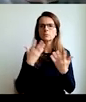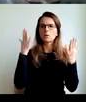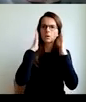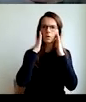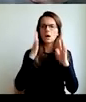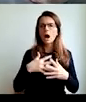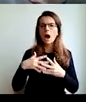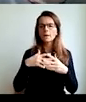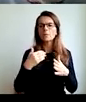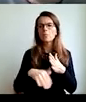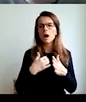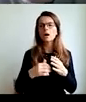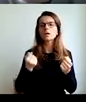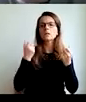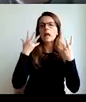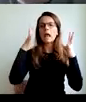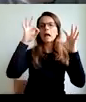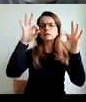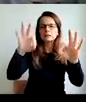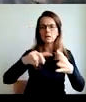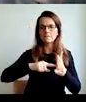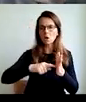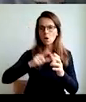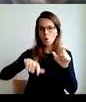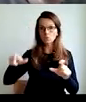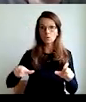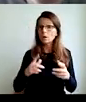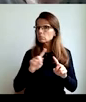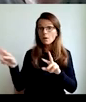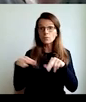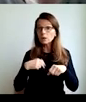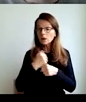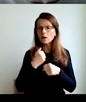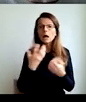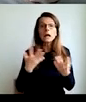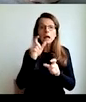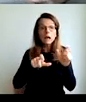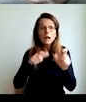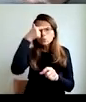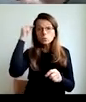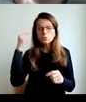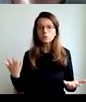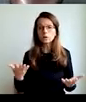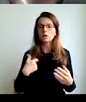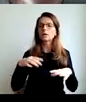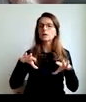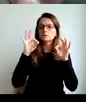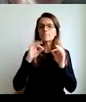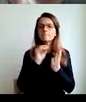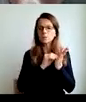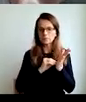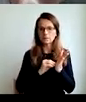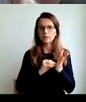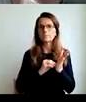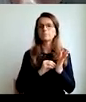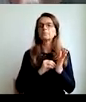articles how workers have disappeared. People are not going back to work. They